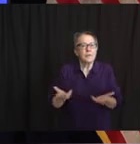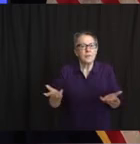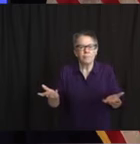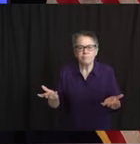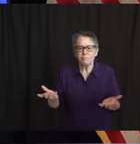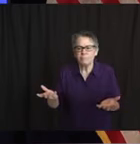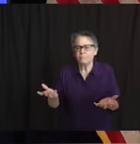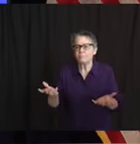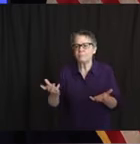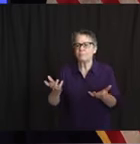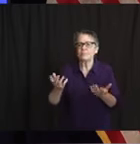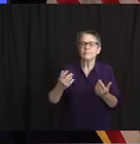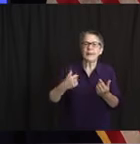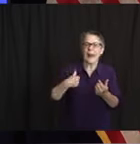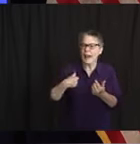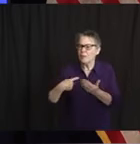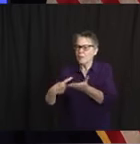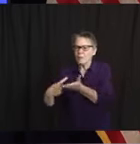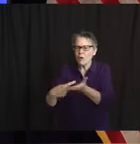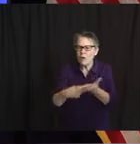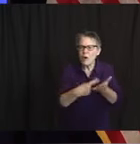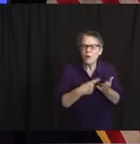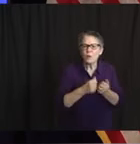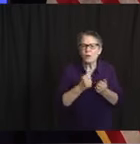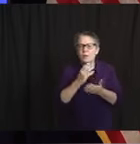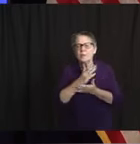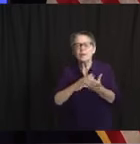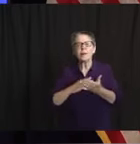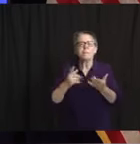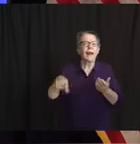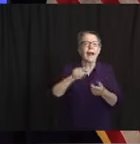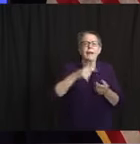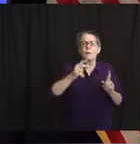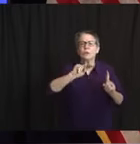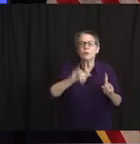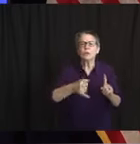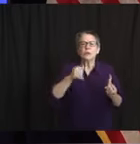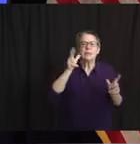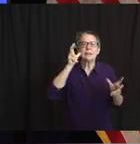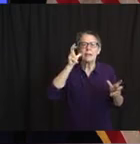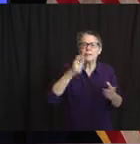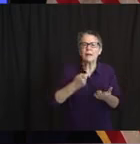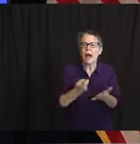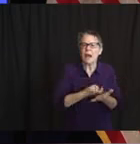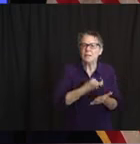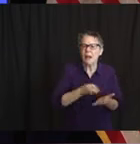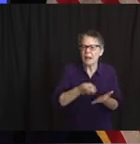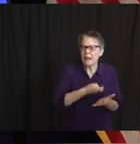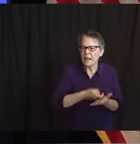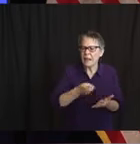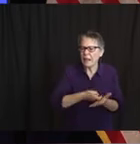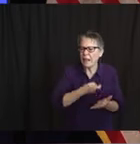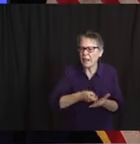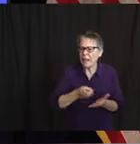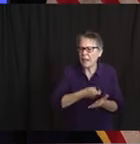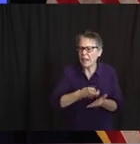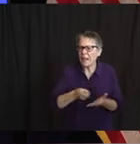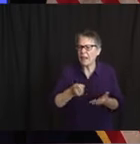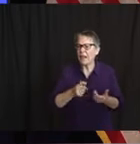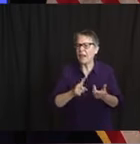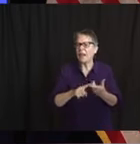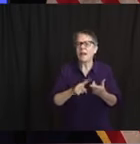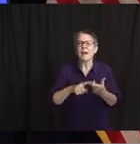height of the crisis. I'm not privy to how – what their economic model is with no fans in the stands.